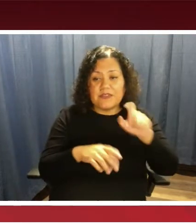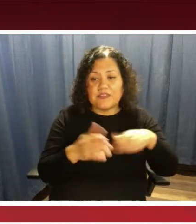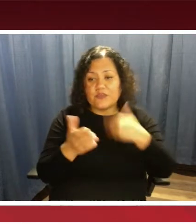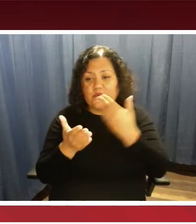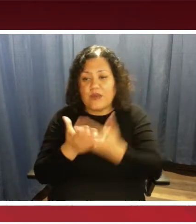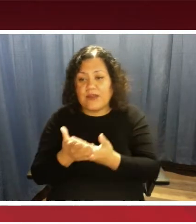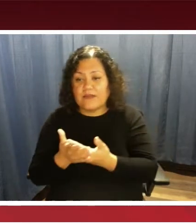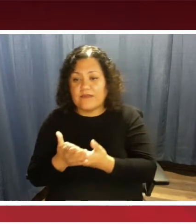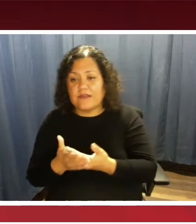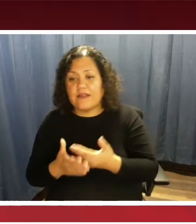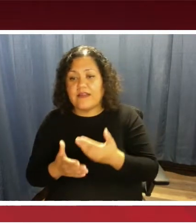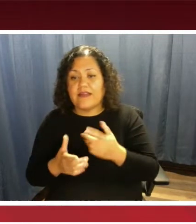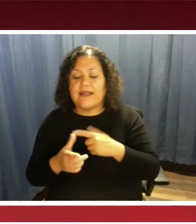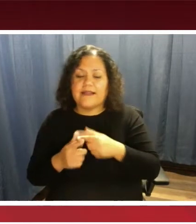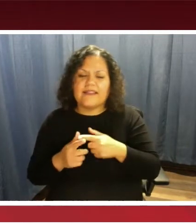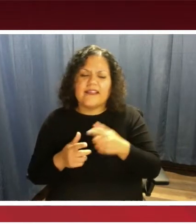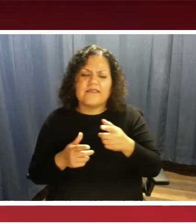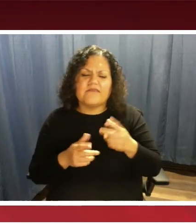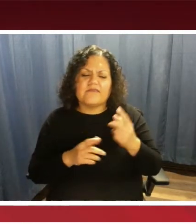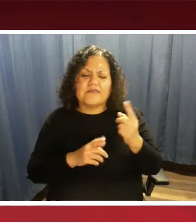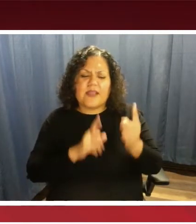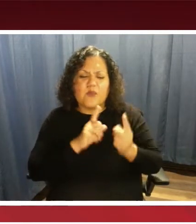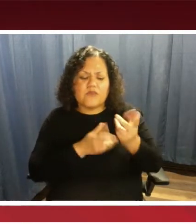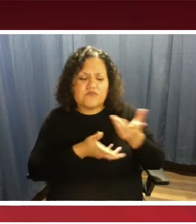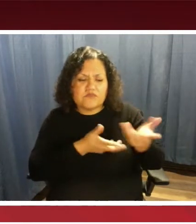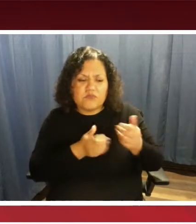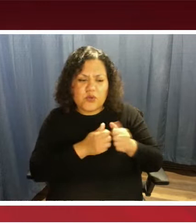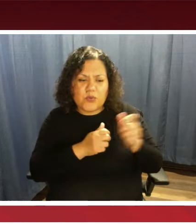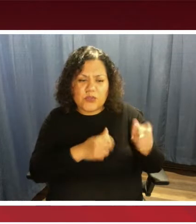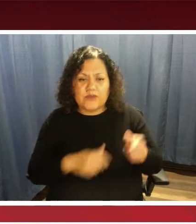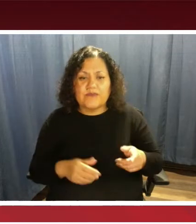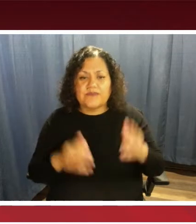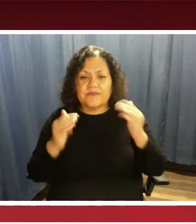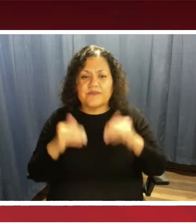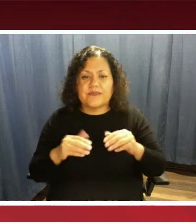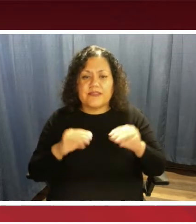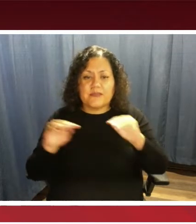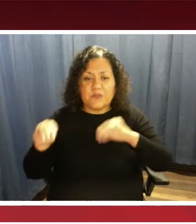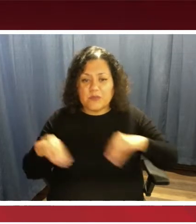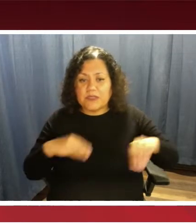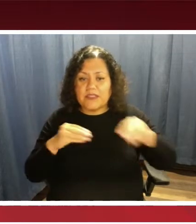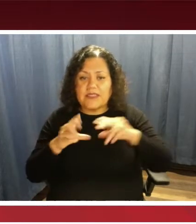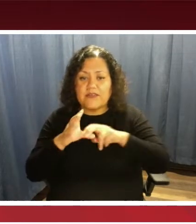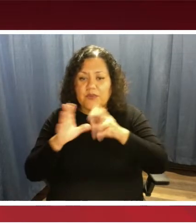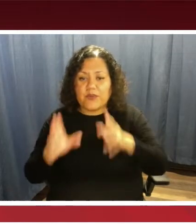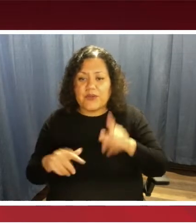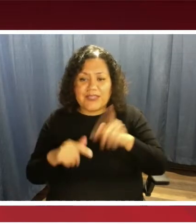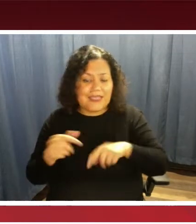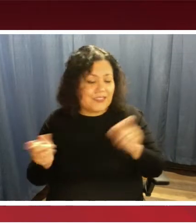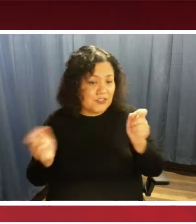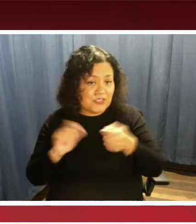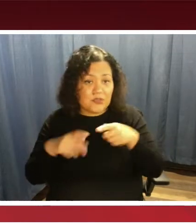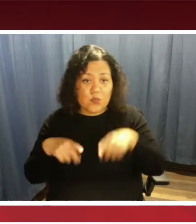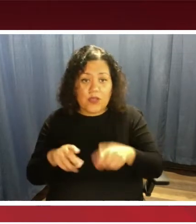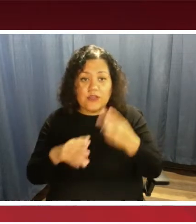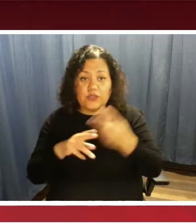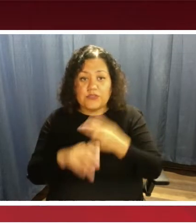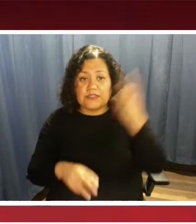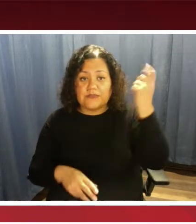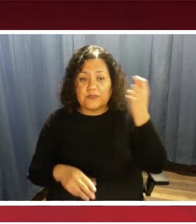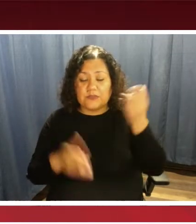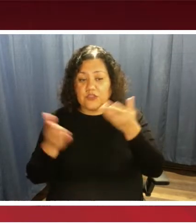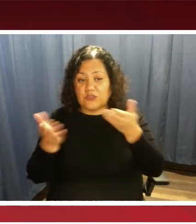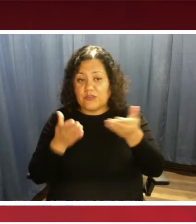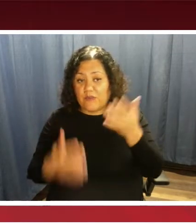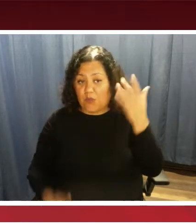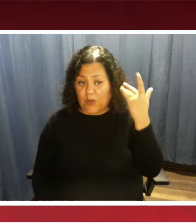and then they'll work with you on that. The mobility of a rider cannot change while on subscription service. The reason